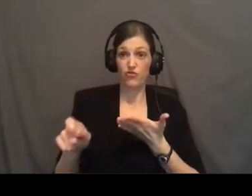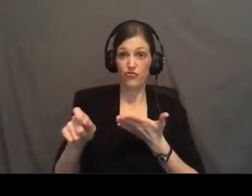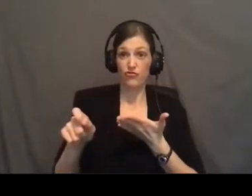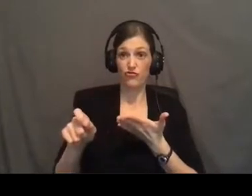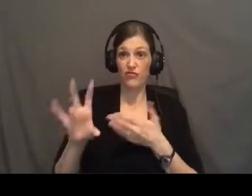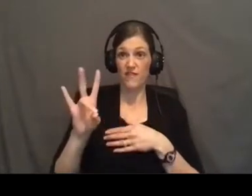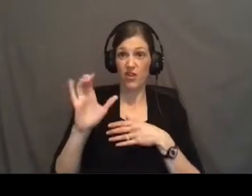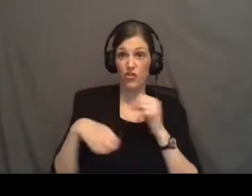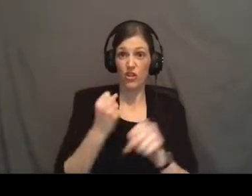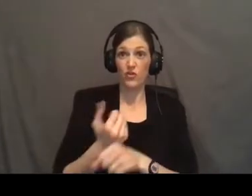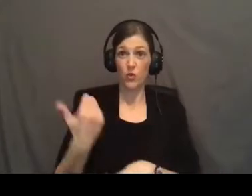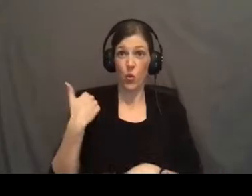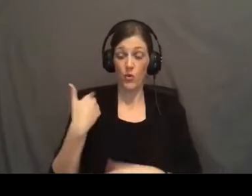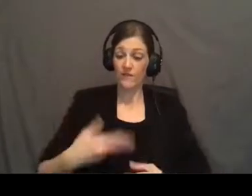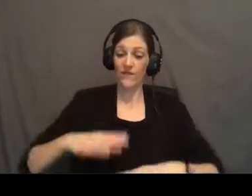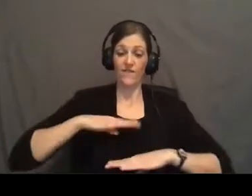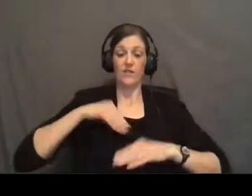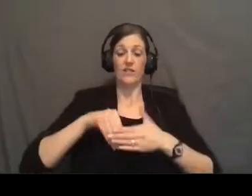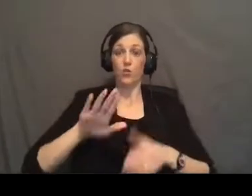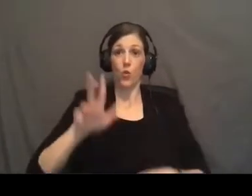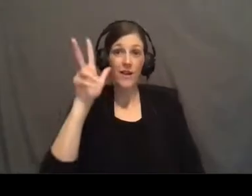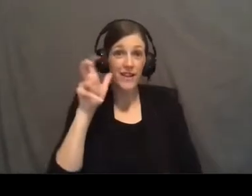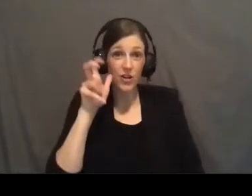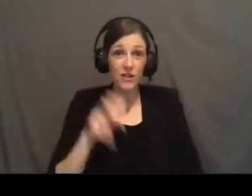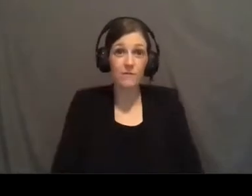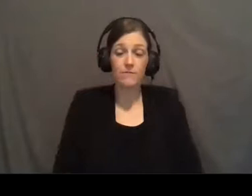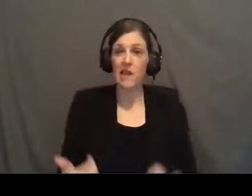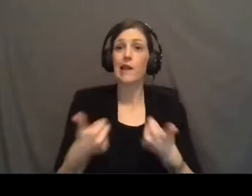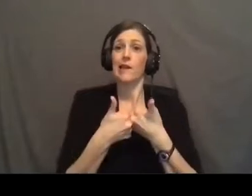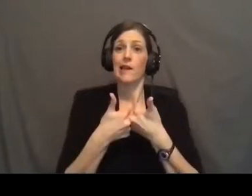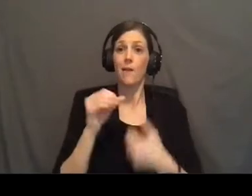is fulfilled in your hearing. Game on.